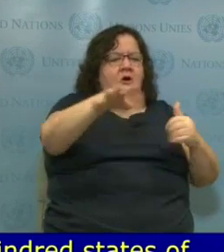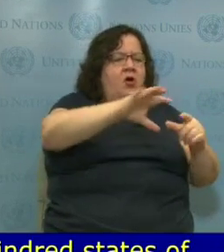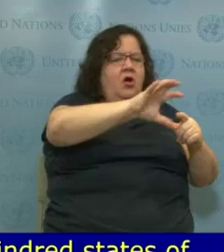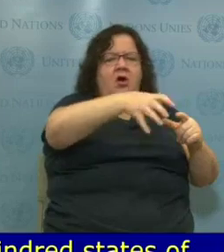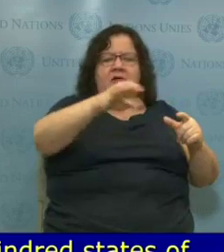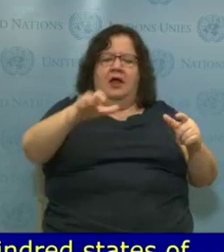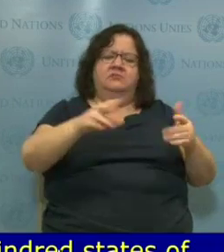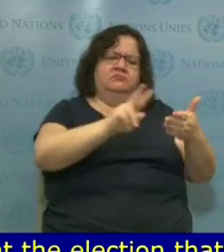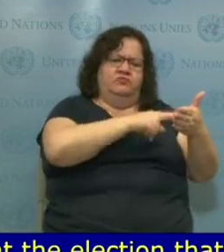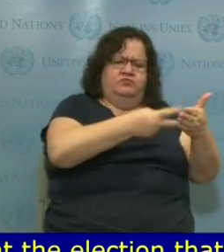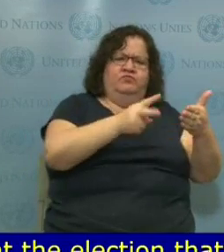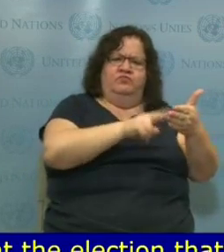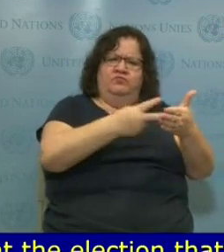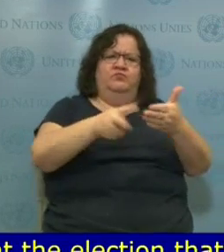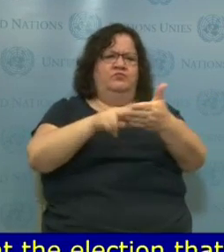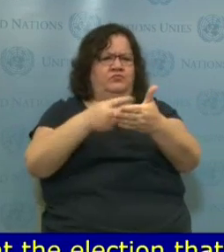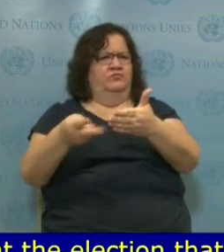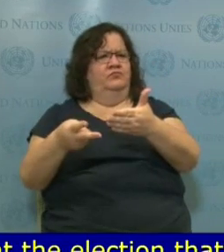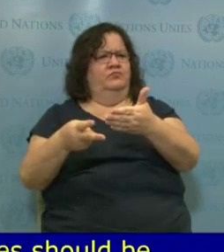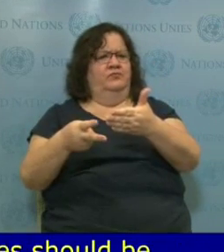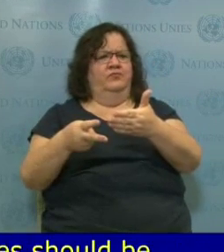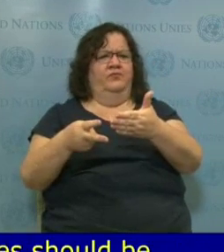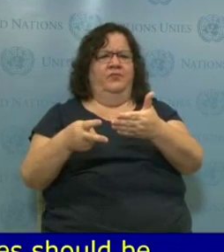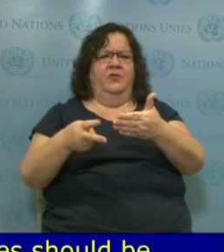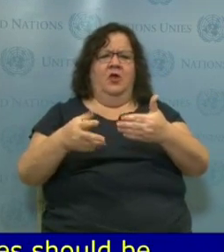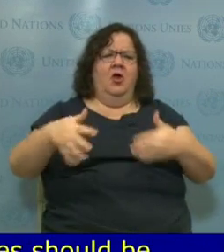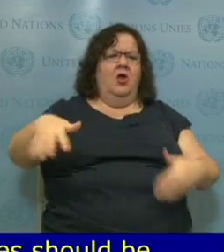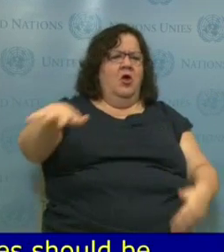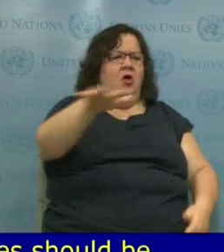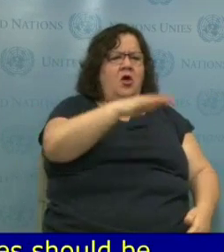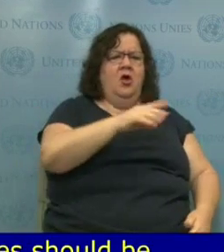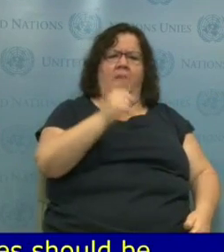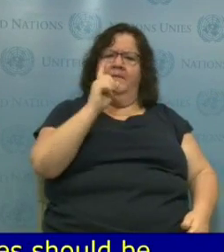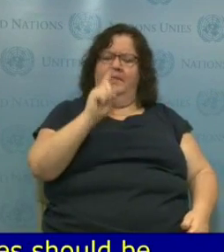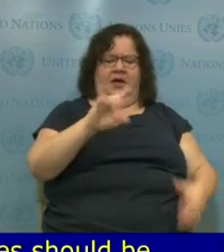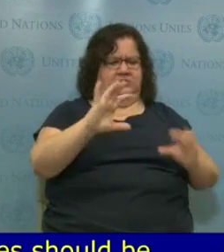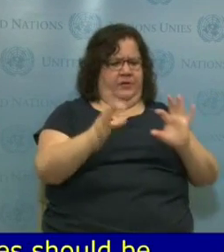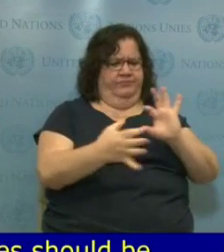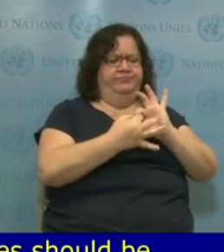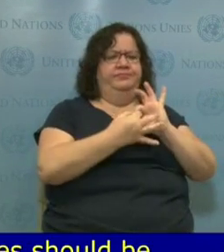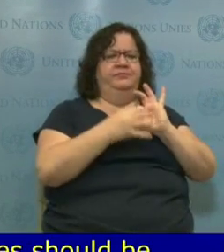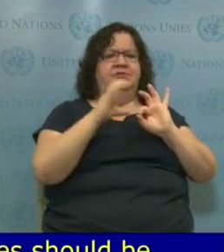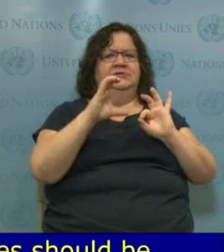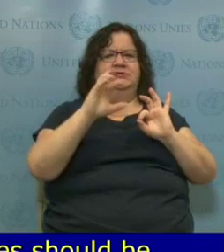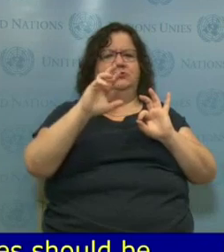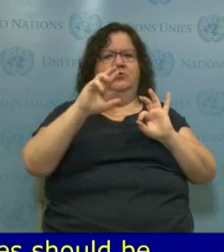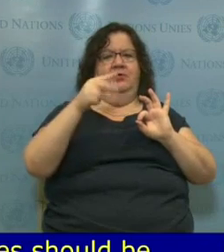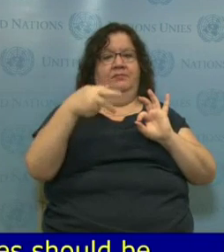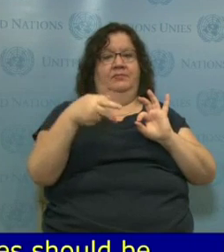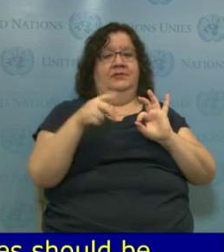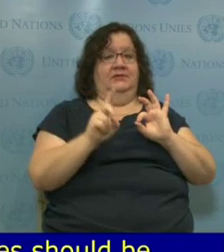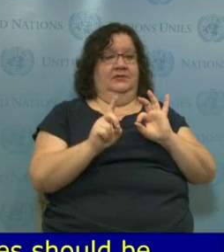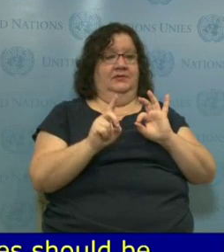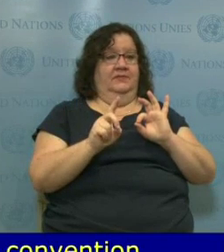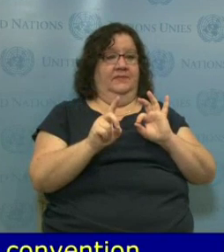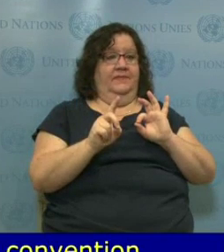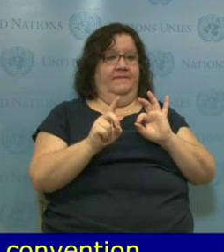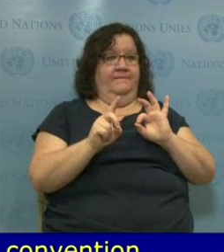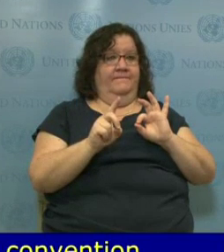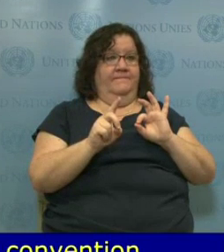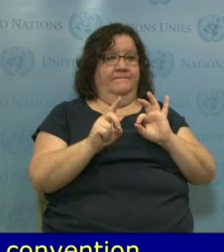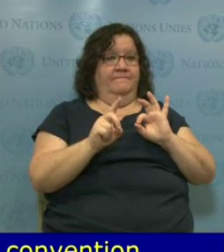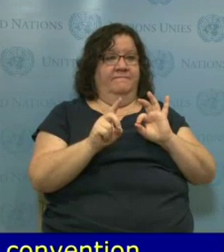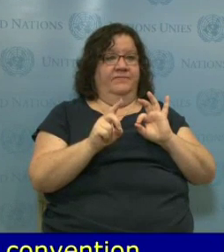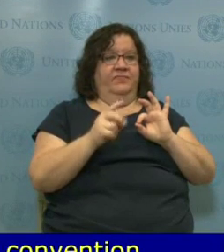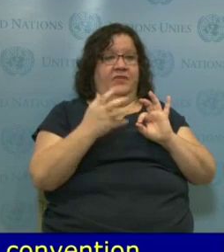given that four experts come from the Committee, and it's important to have a gender balance and implementation